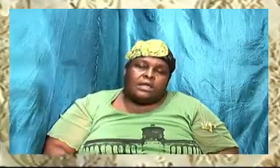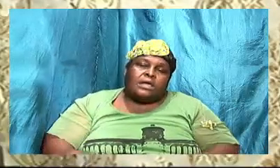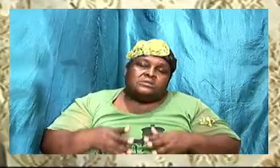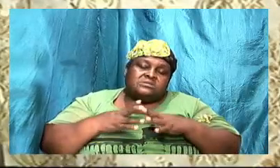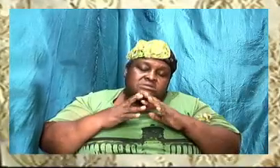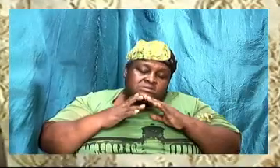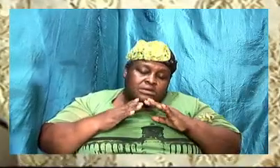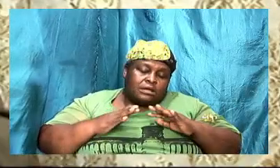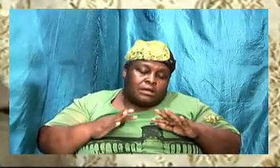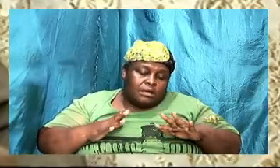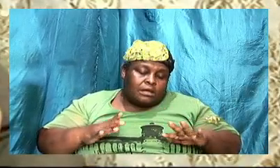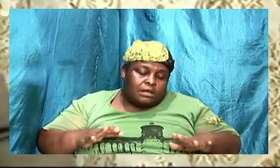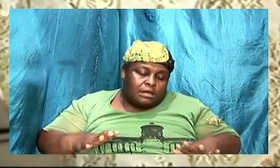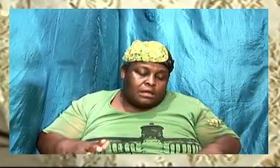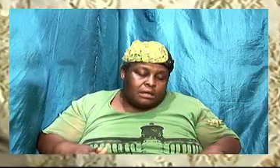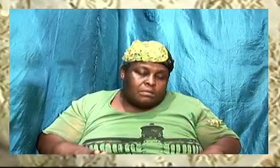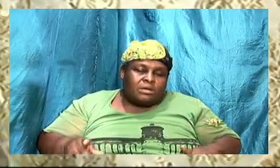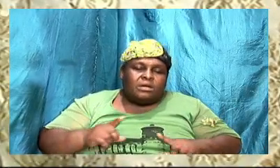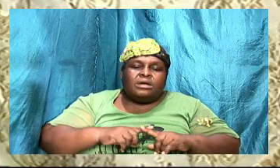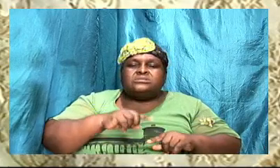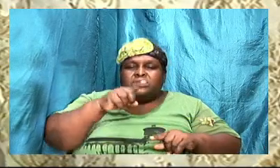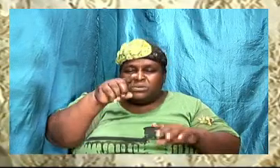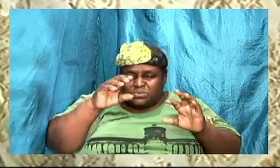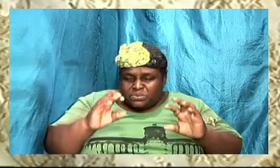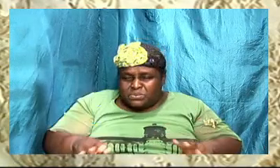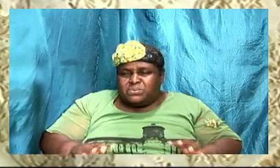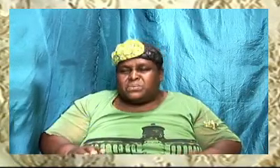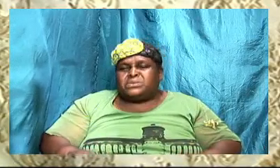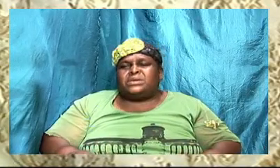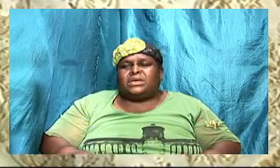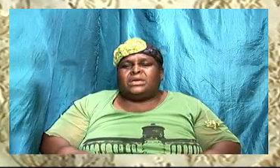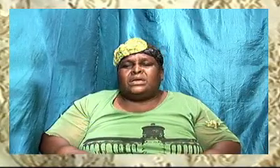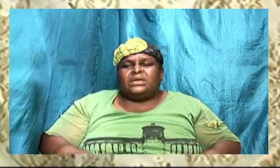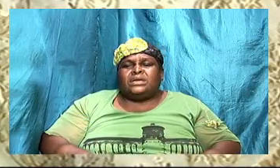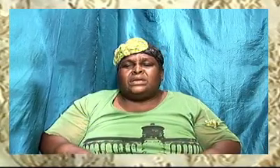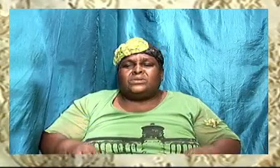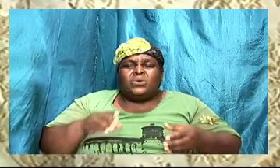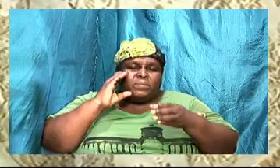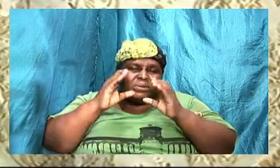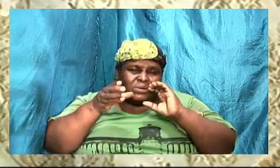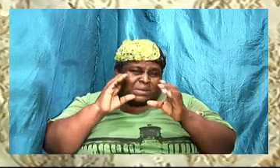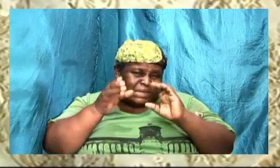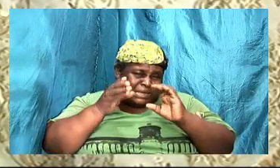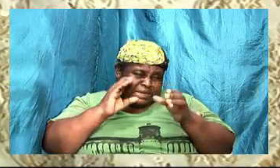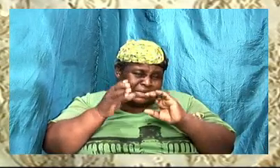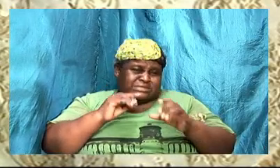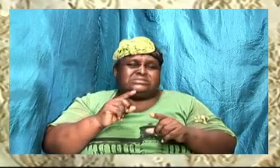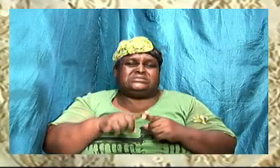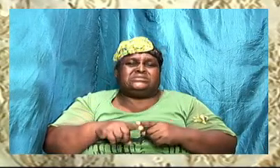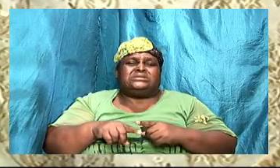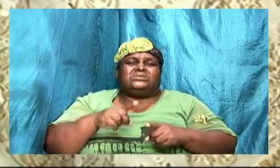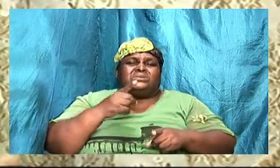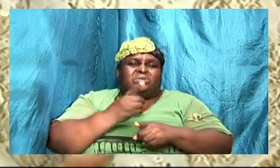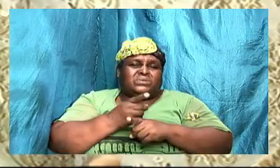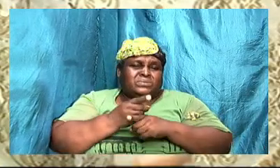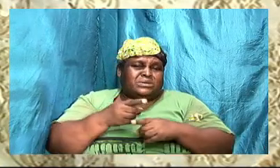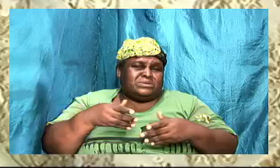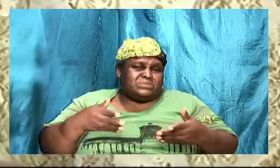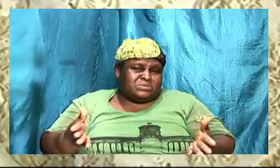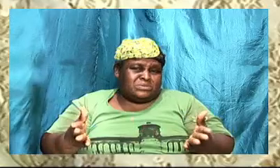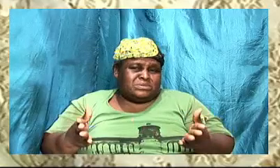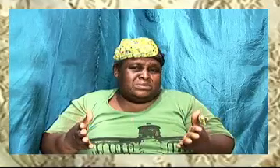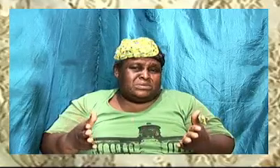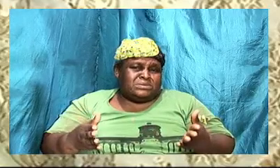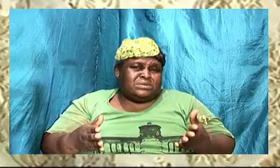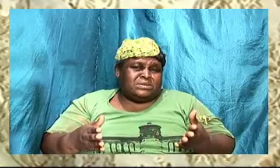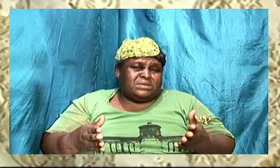sometimes as a heated conversation develops, people get so angry that they can't express